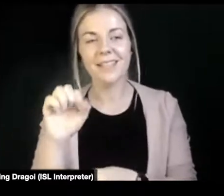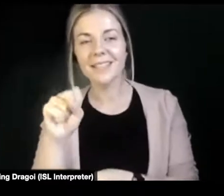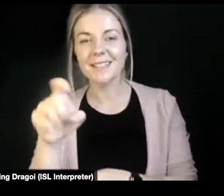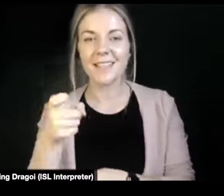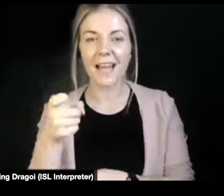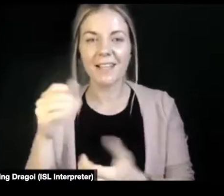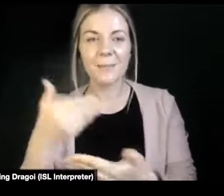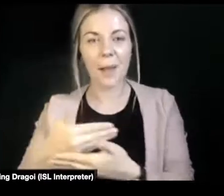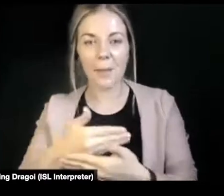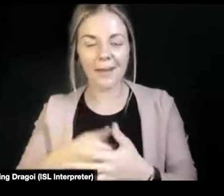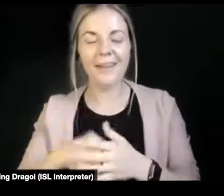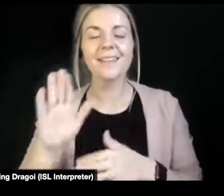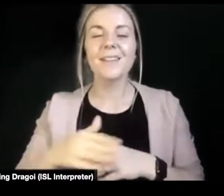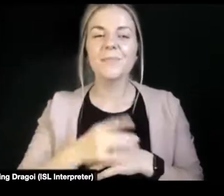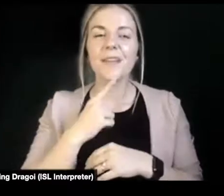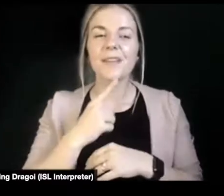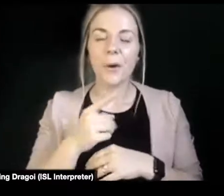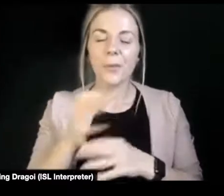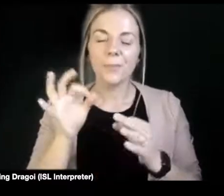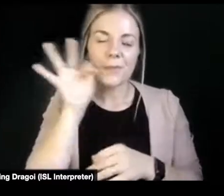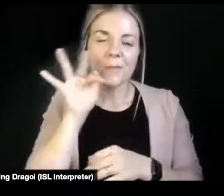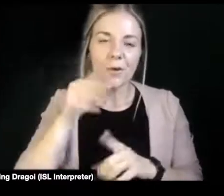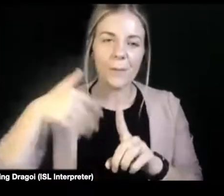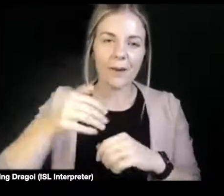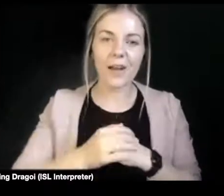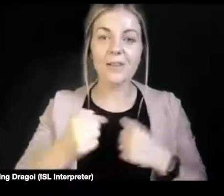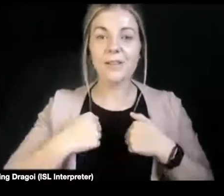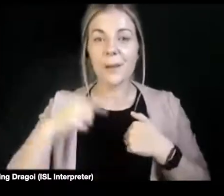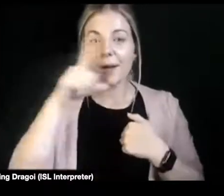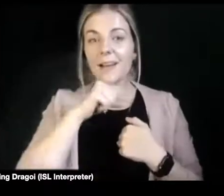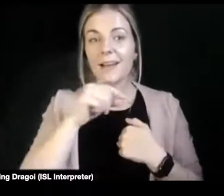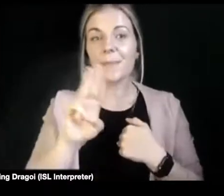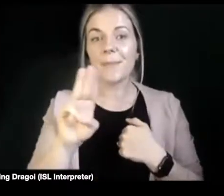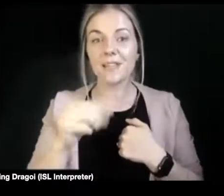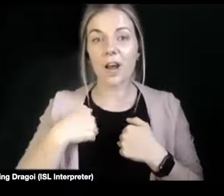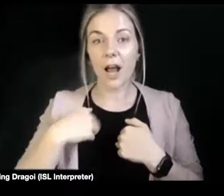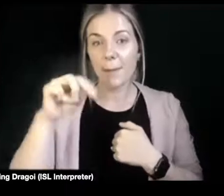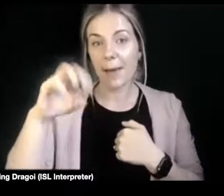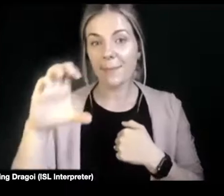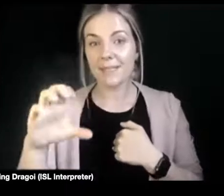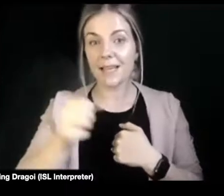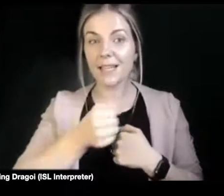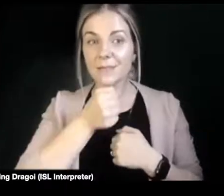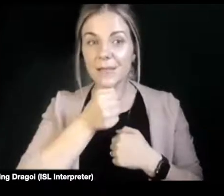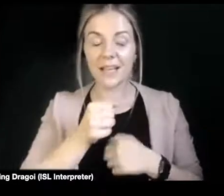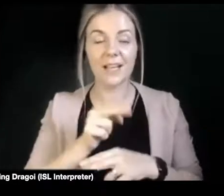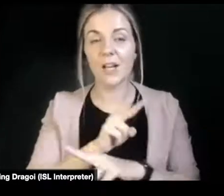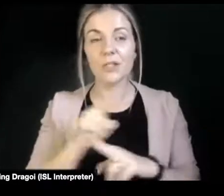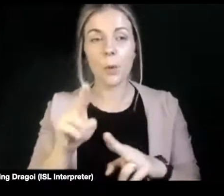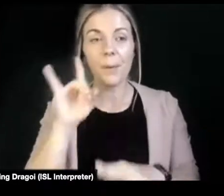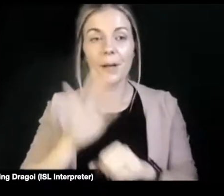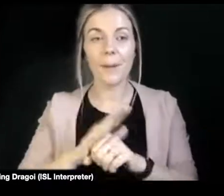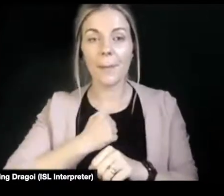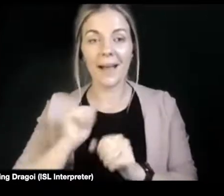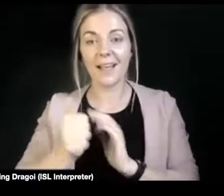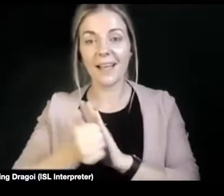be glad to hear the panel is working on the MC. So you won't be hearing anything about myself. I'll be keen to ask